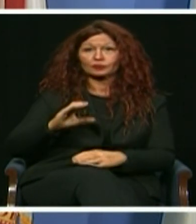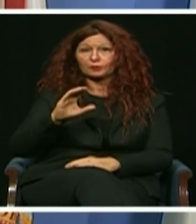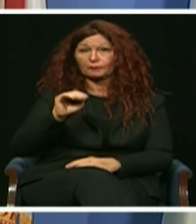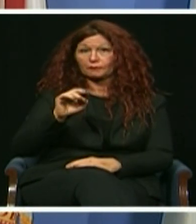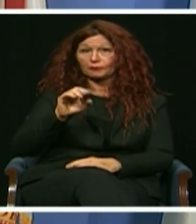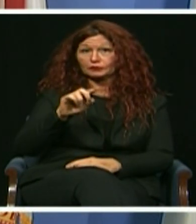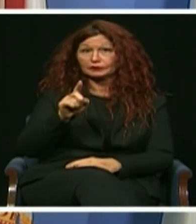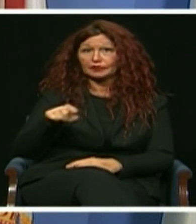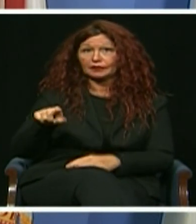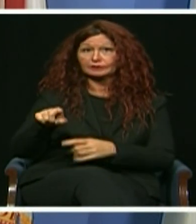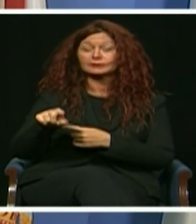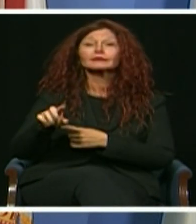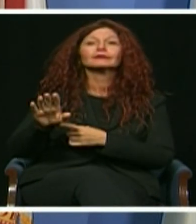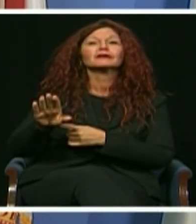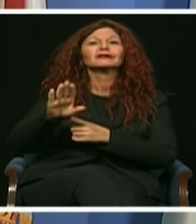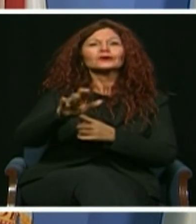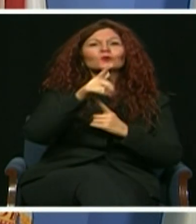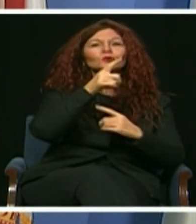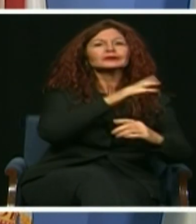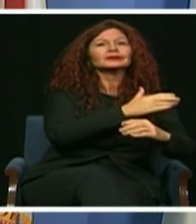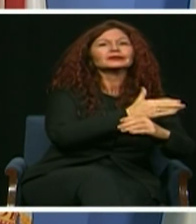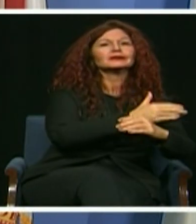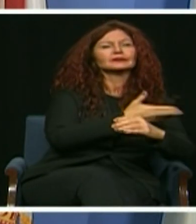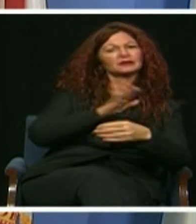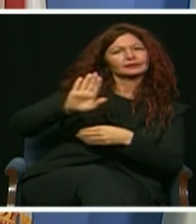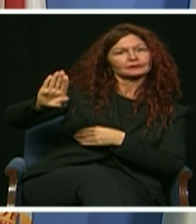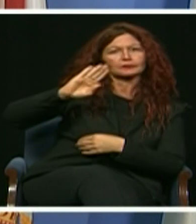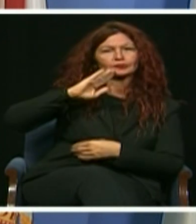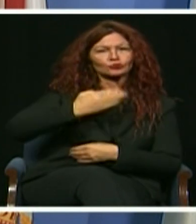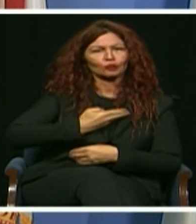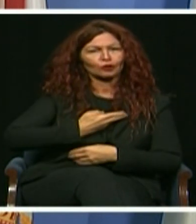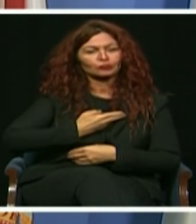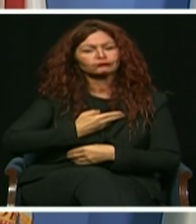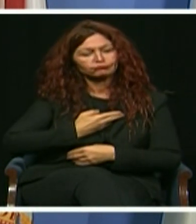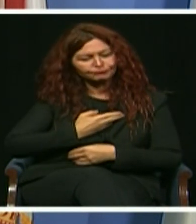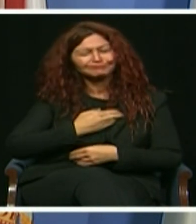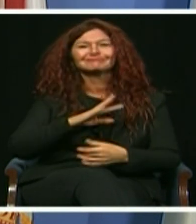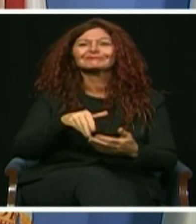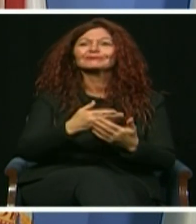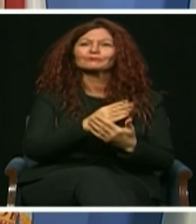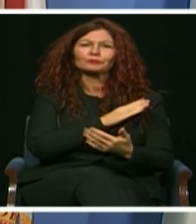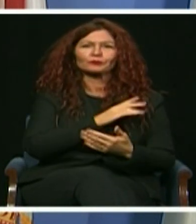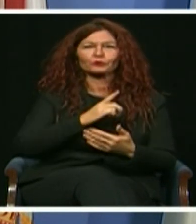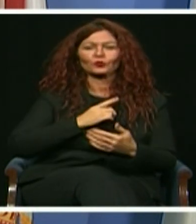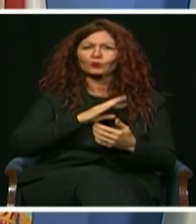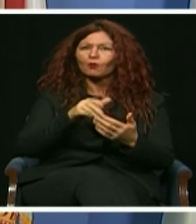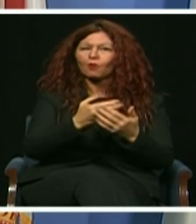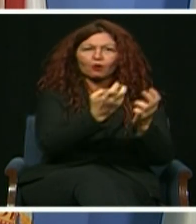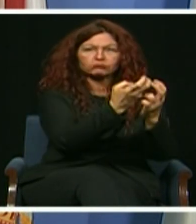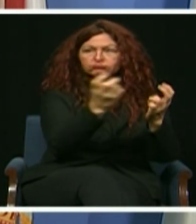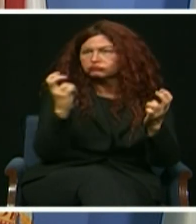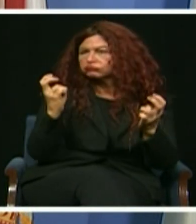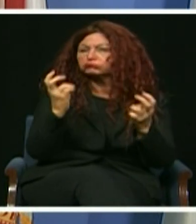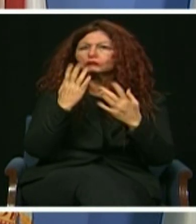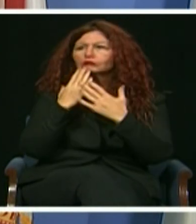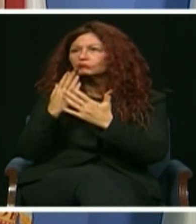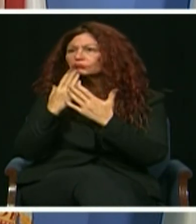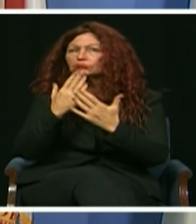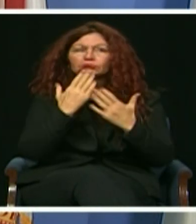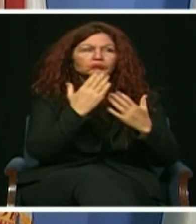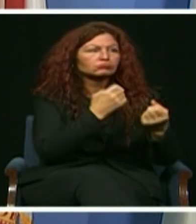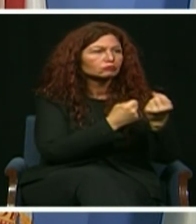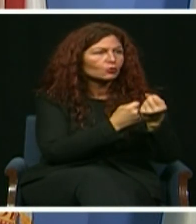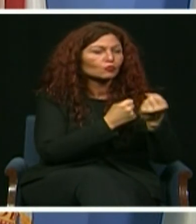talented daughter, Joanna, with us, and the entire Board of County Commissioners for their partnership as we navigate these unprecedented